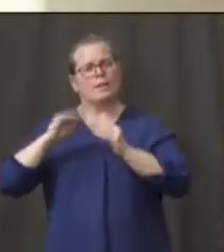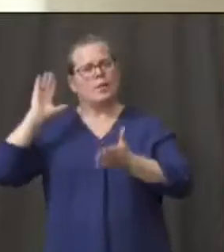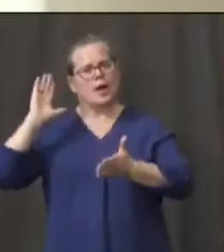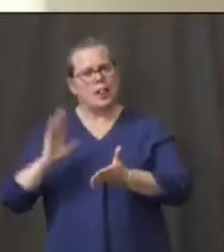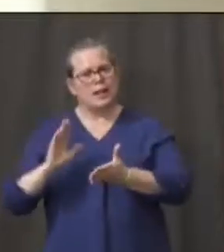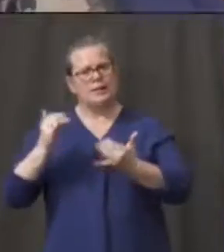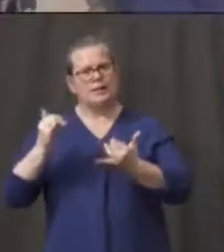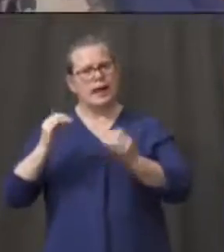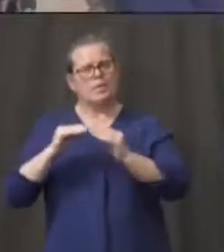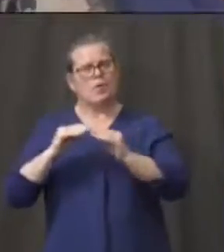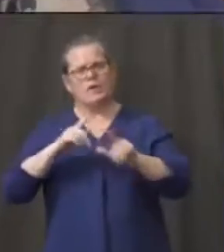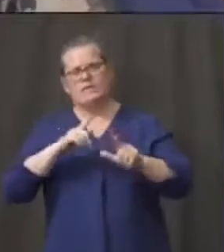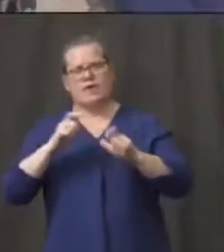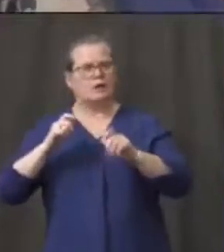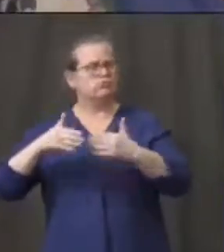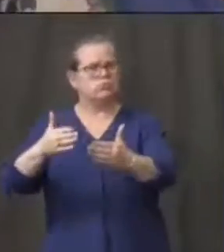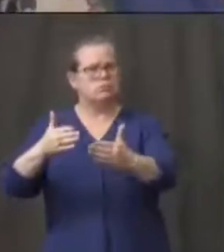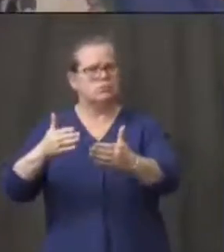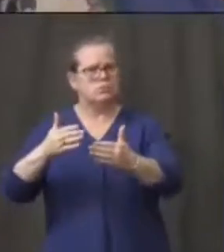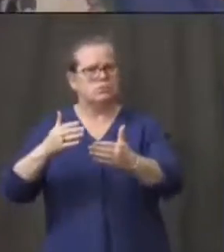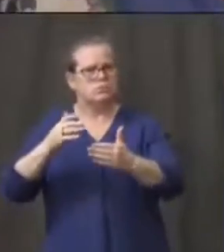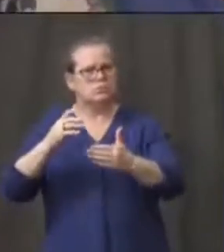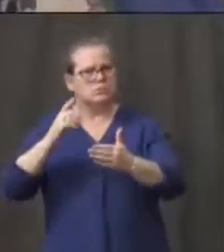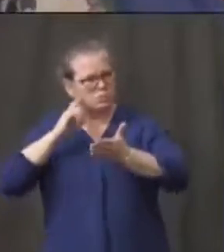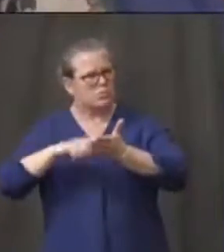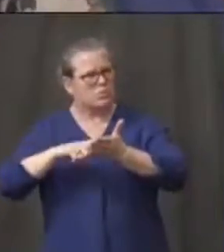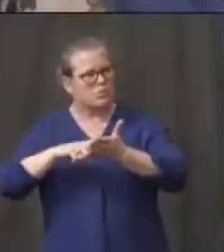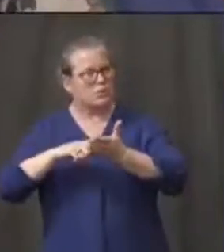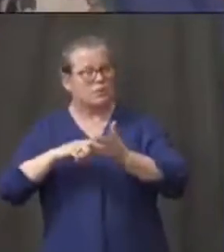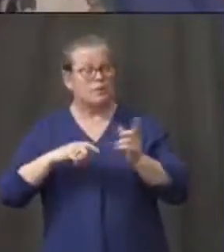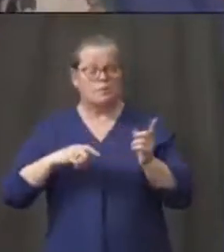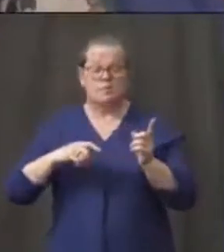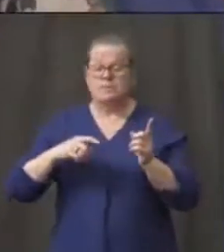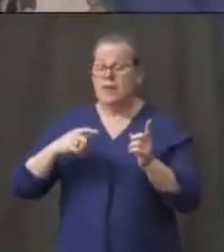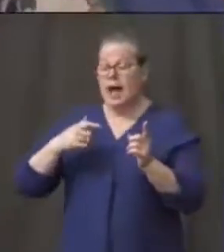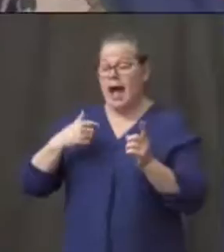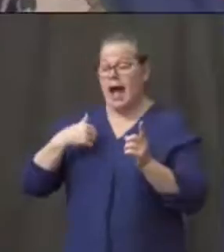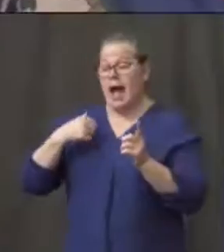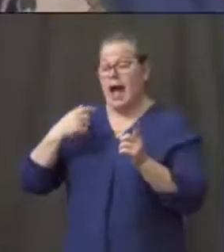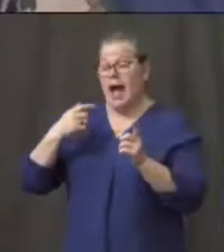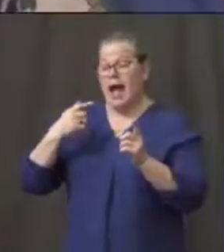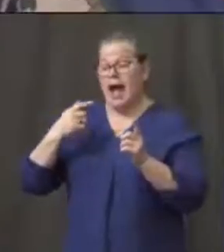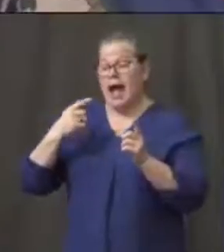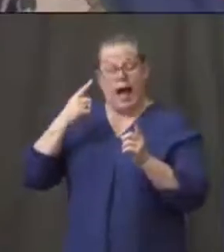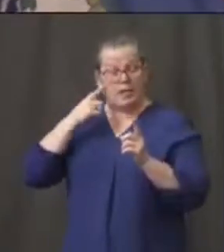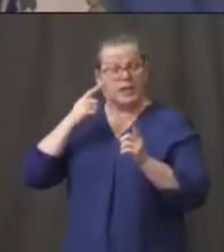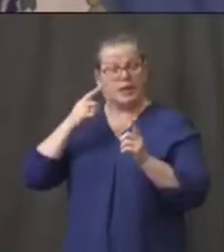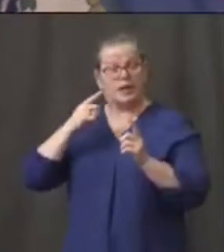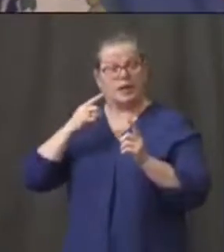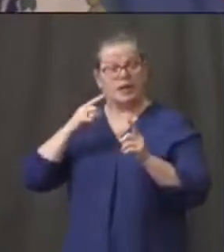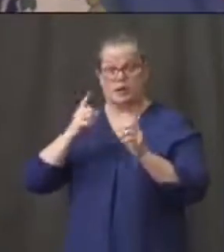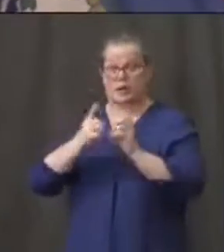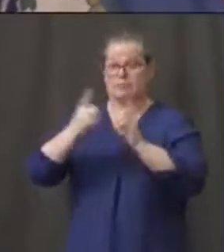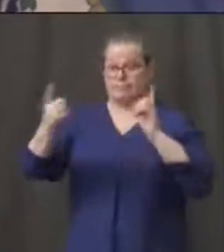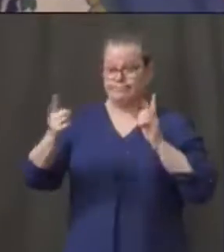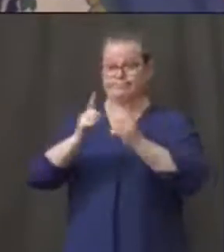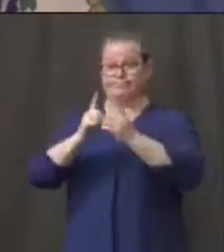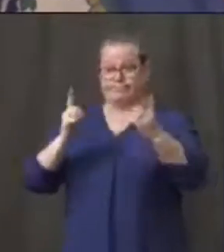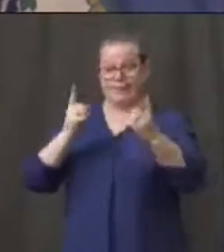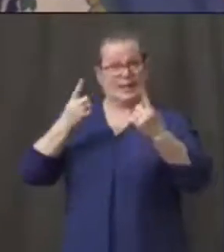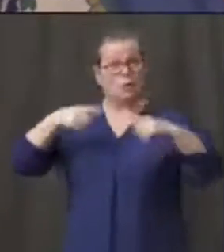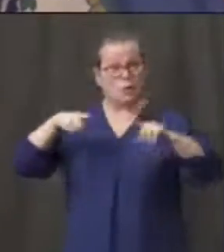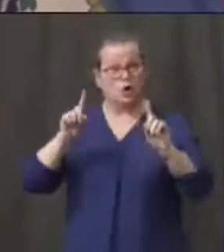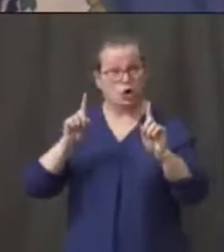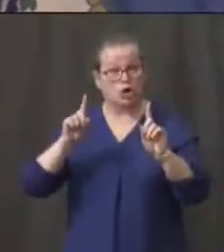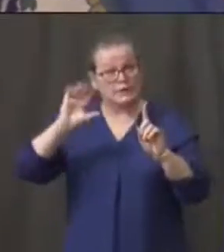I think it is. I think you're seeing that the social distancing worked, but it's erratic. I wish I could show you it's a